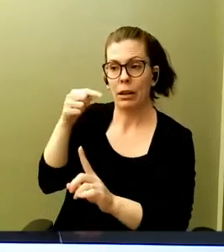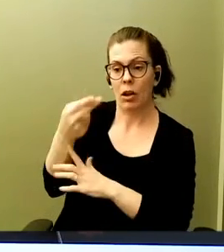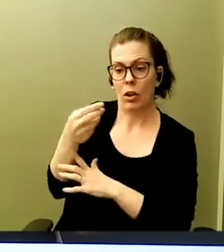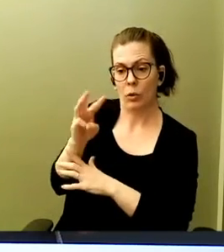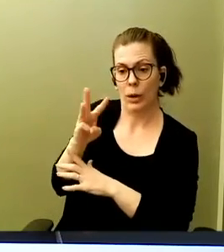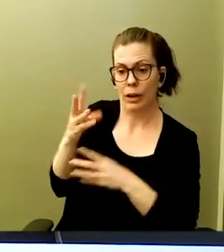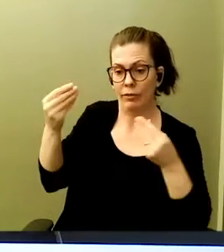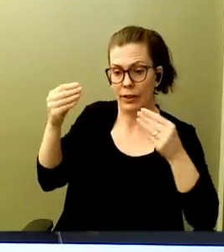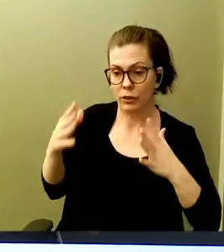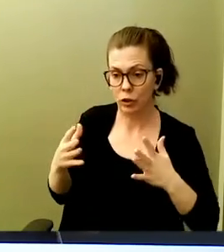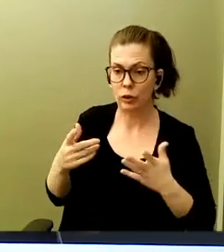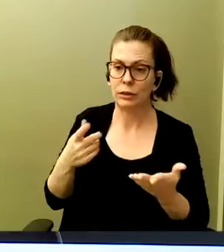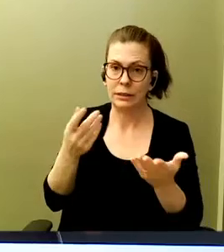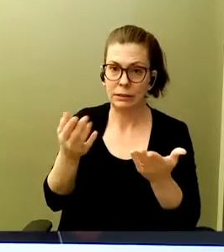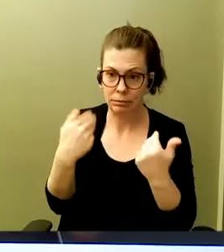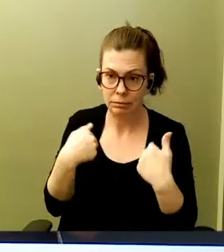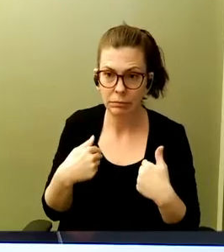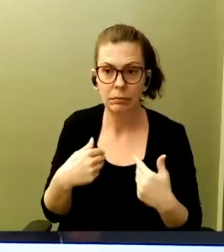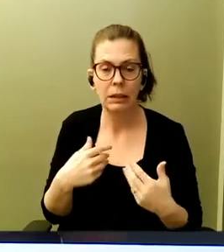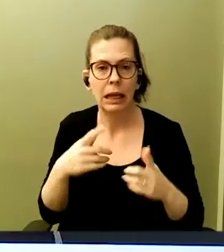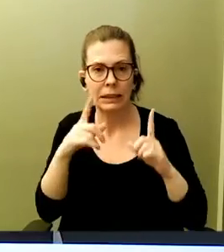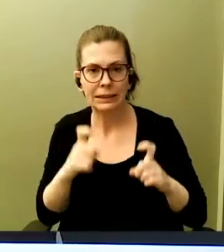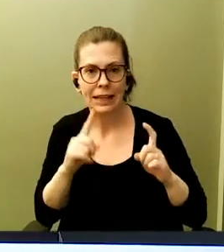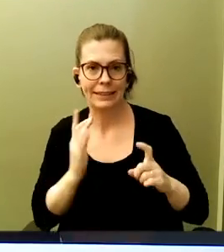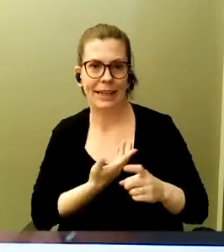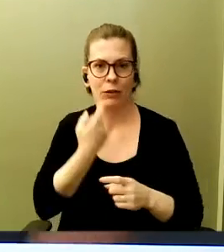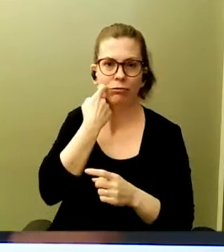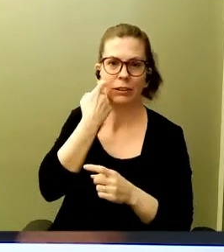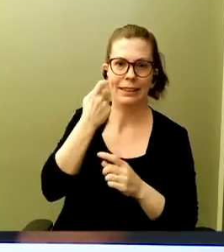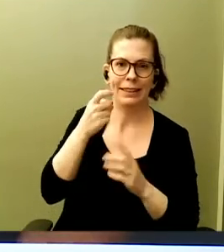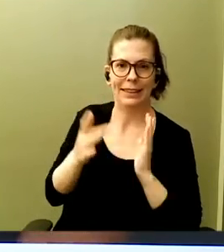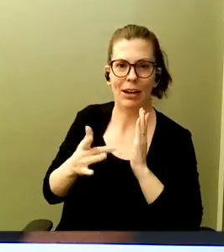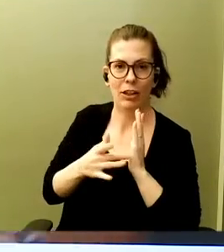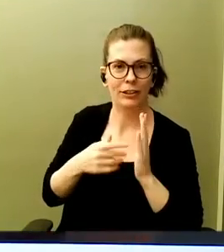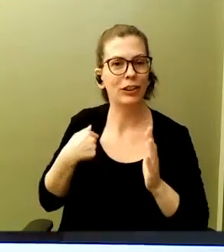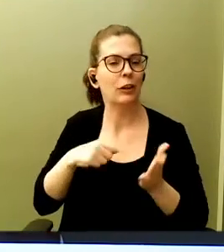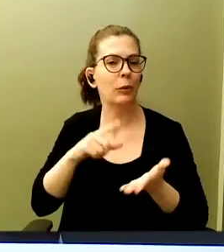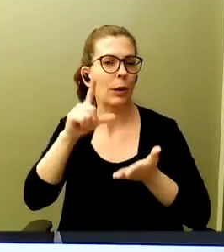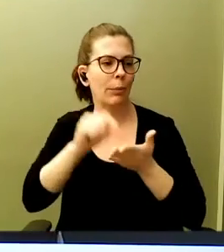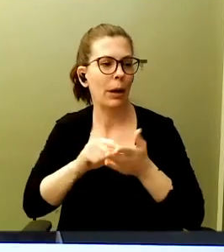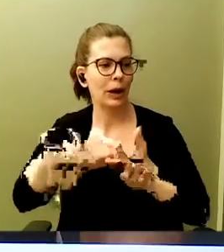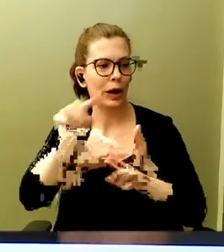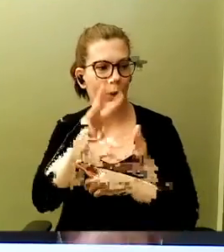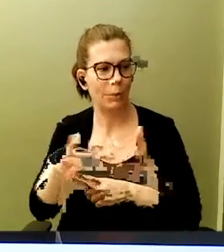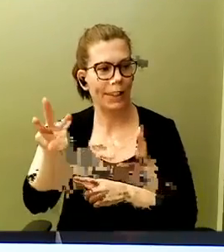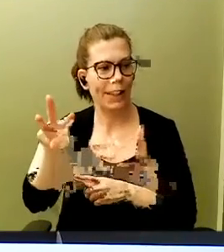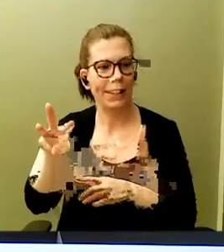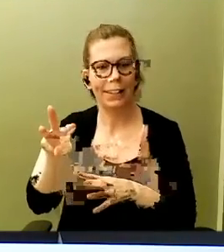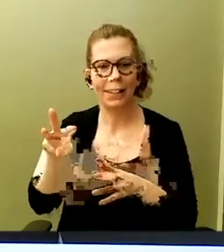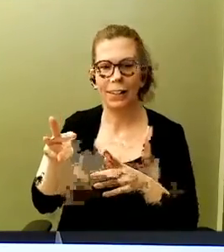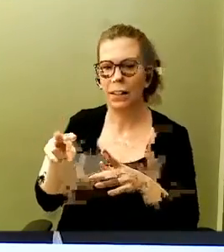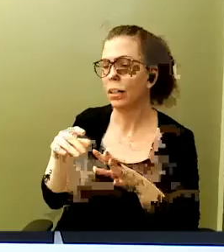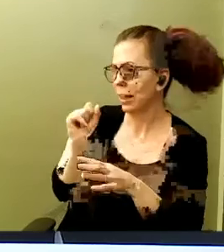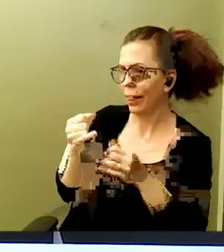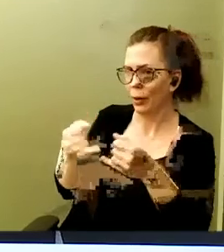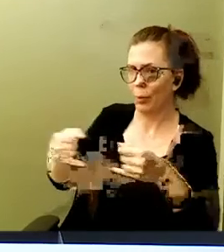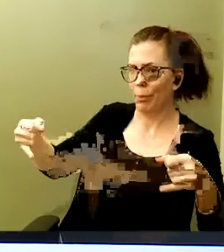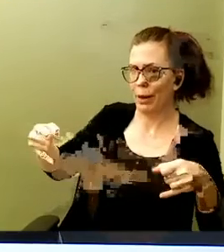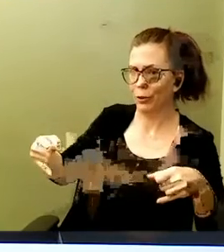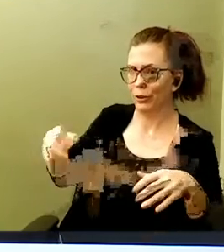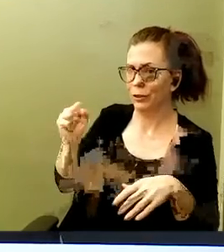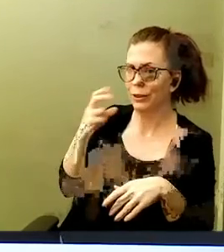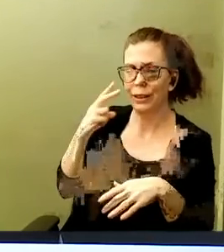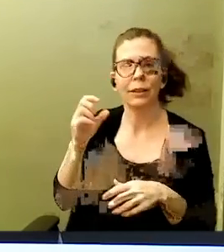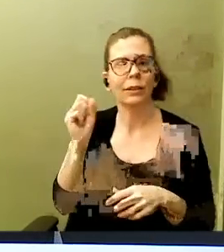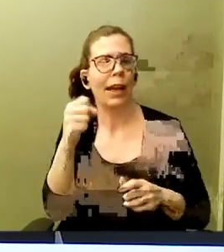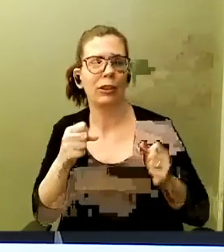us to test their latest and greatest technologies. And we publish those on our website and it's kind of that. pushing the boundaries of these. And they're like trying to one-up each